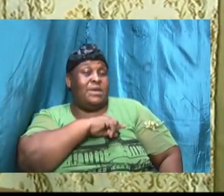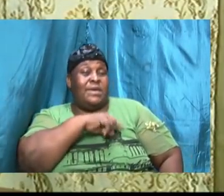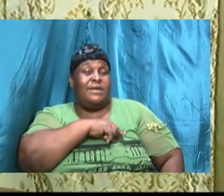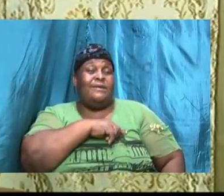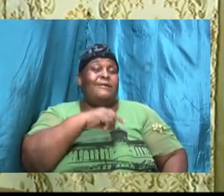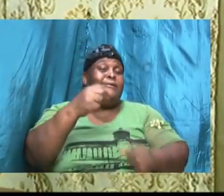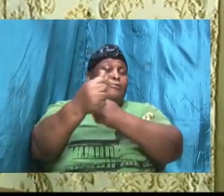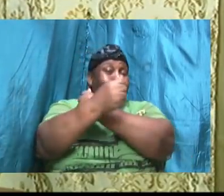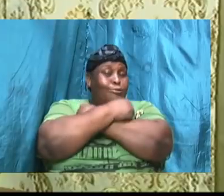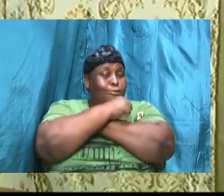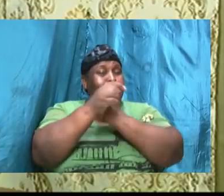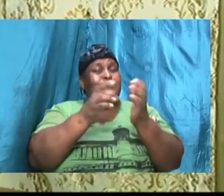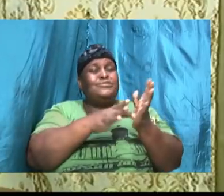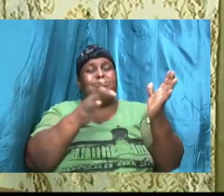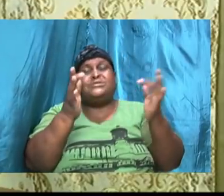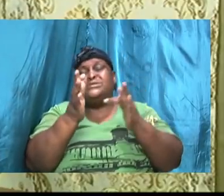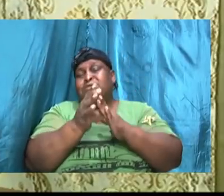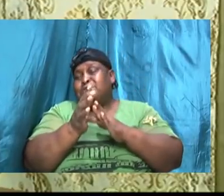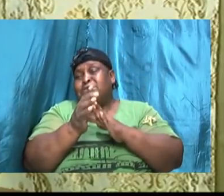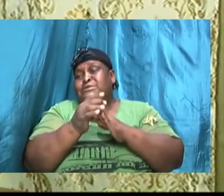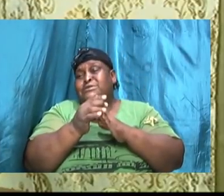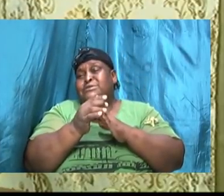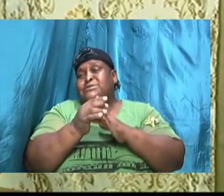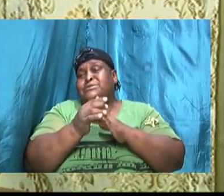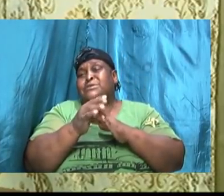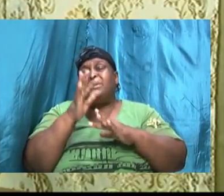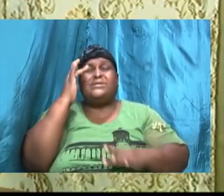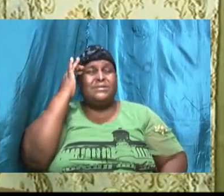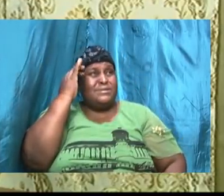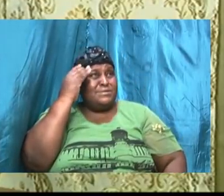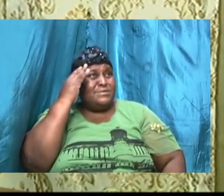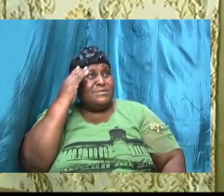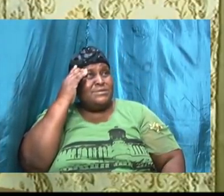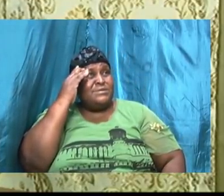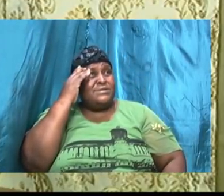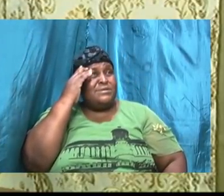love the Lord and if we consider His will